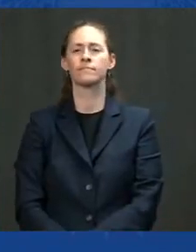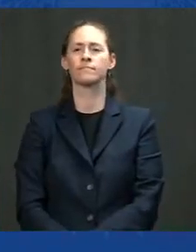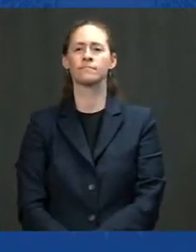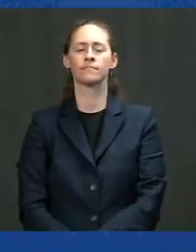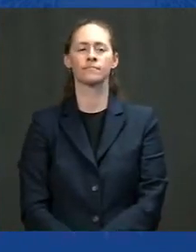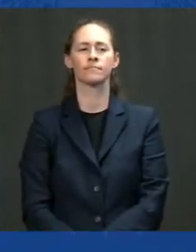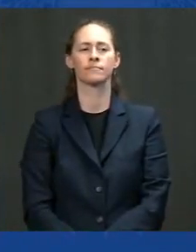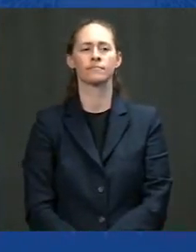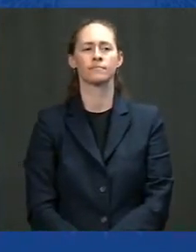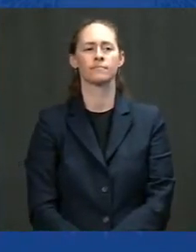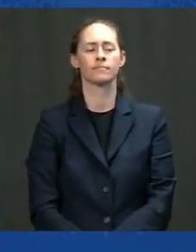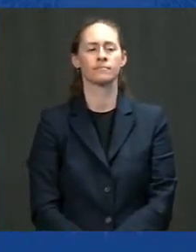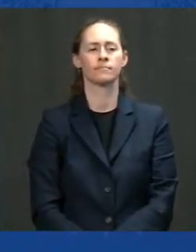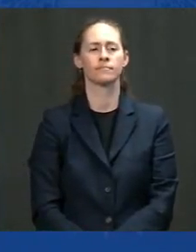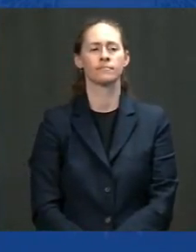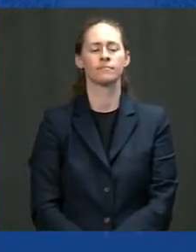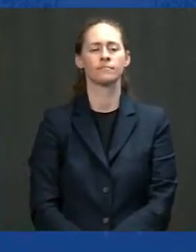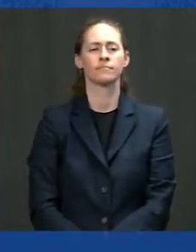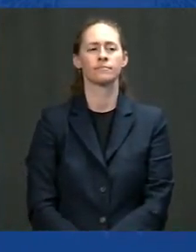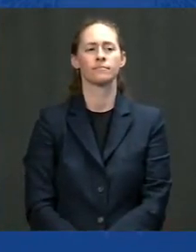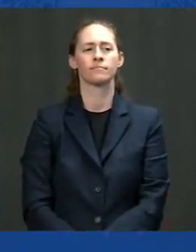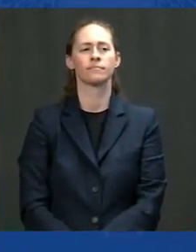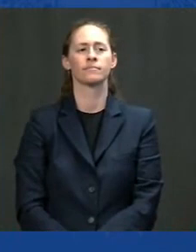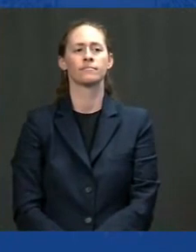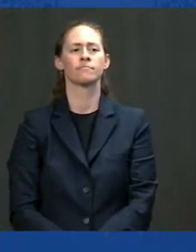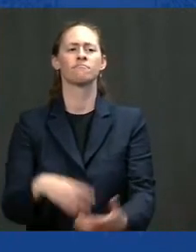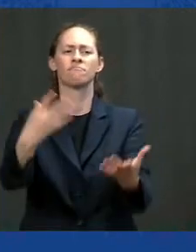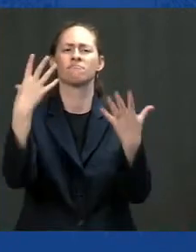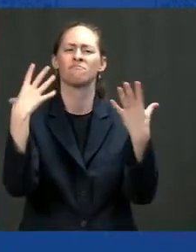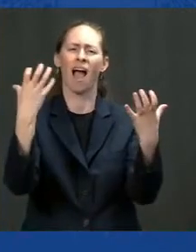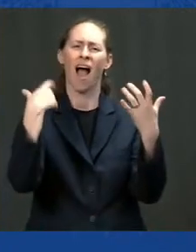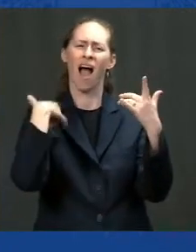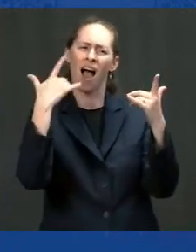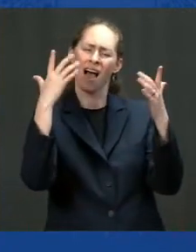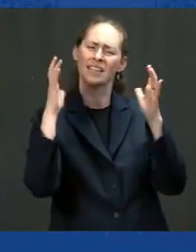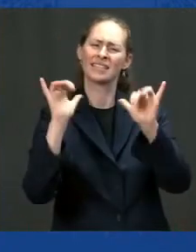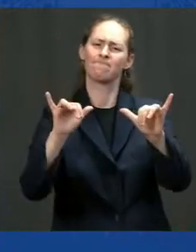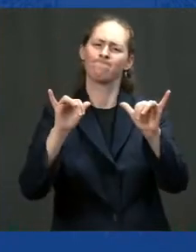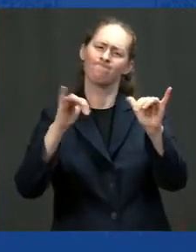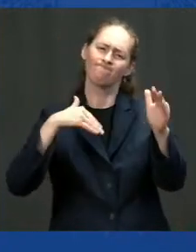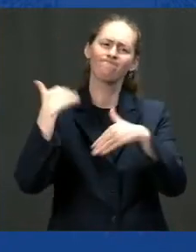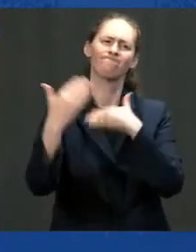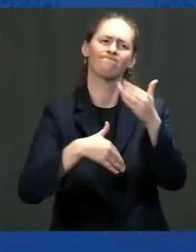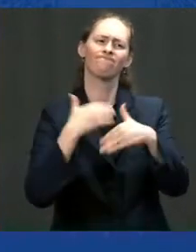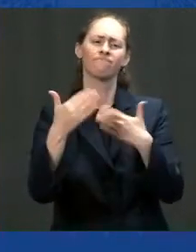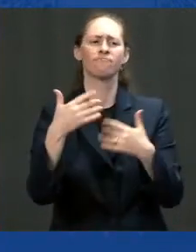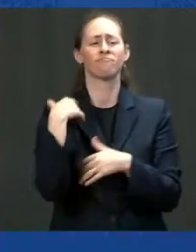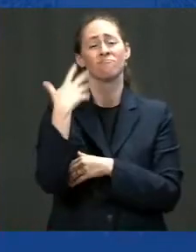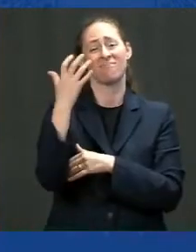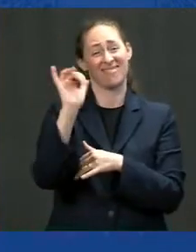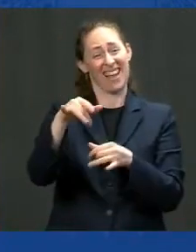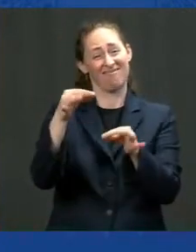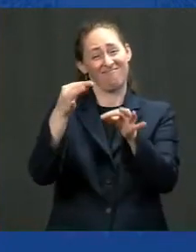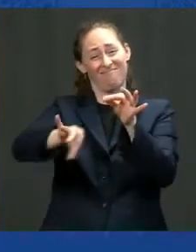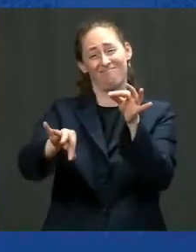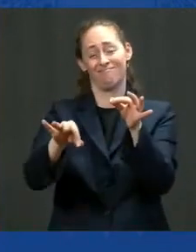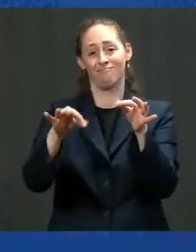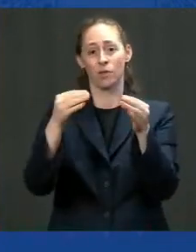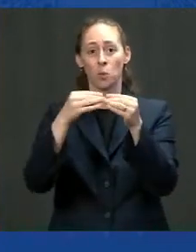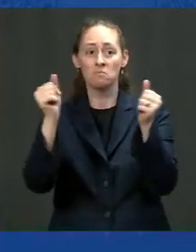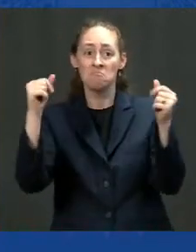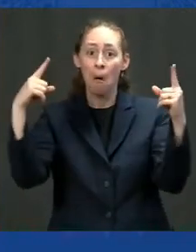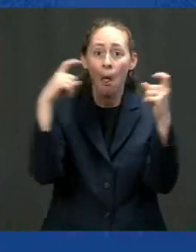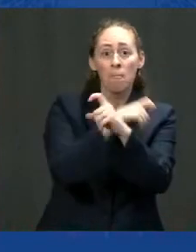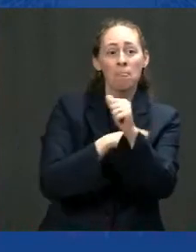our efforts to keep things moving it's a straight forward solution support and